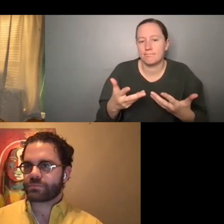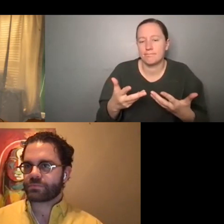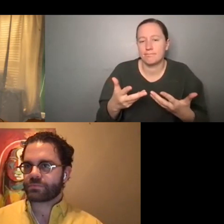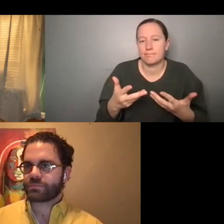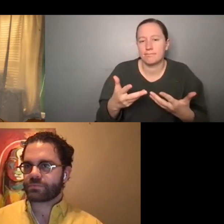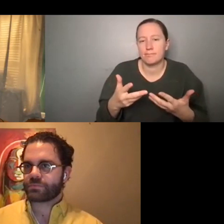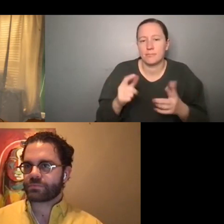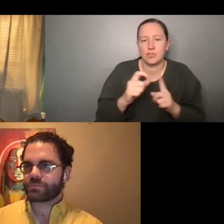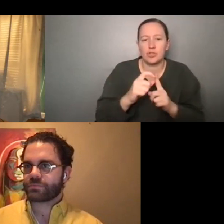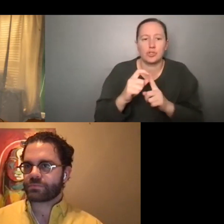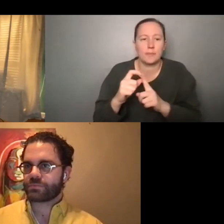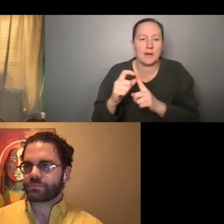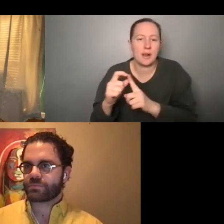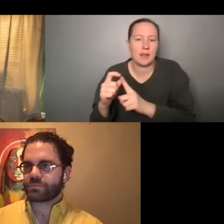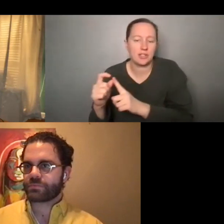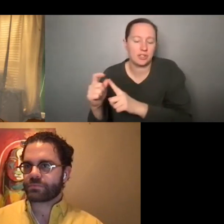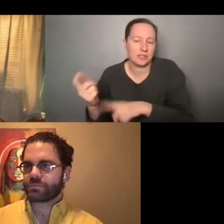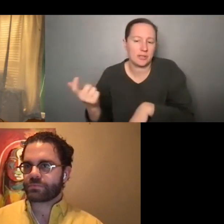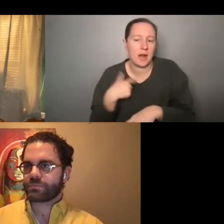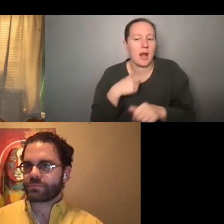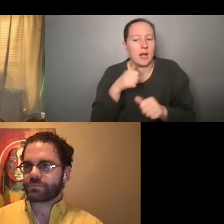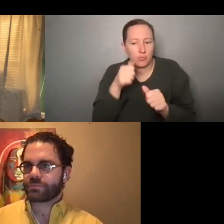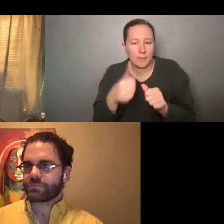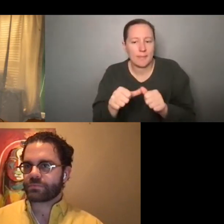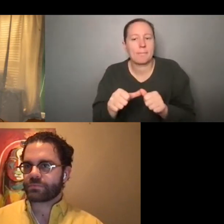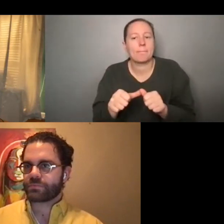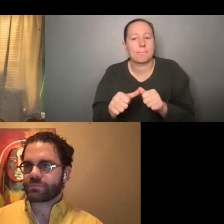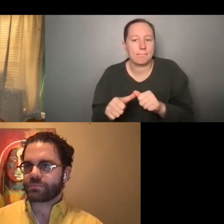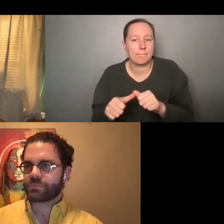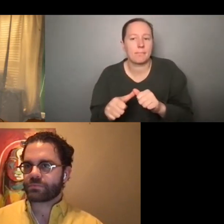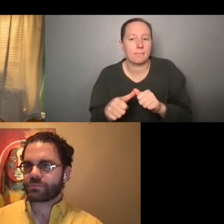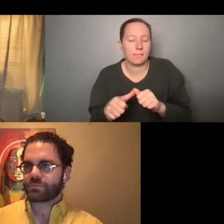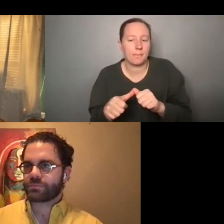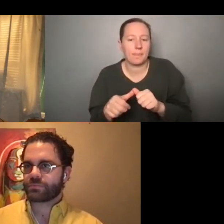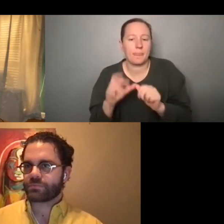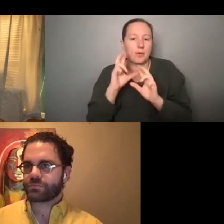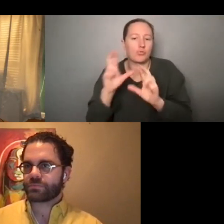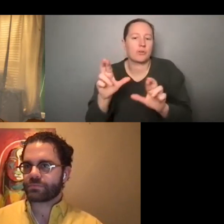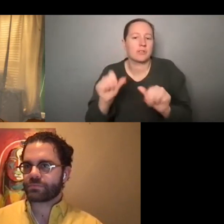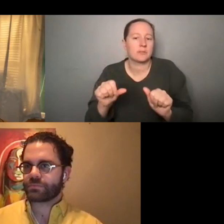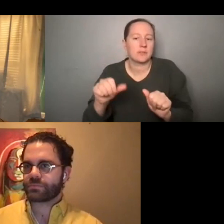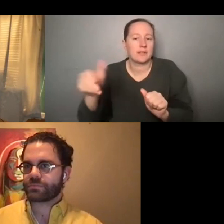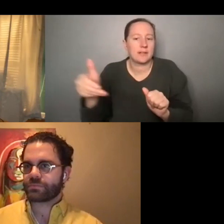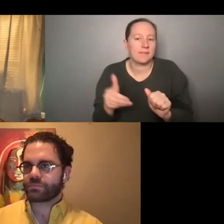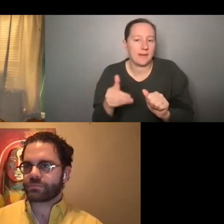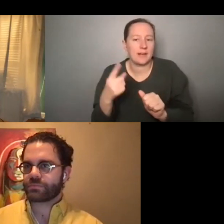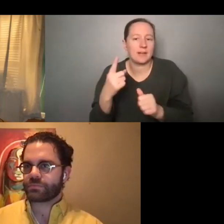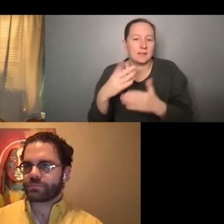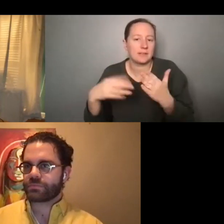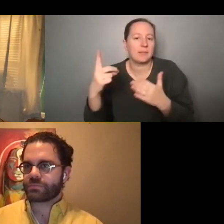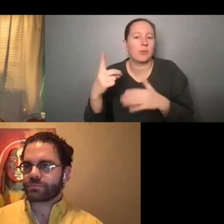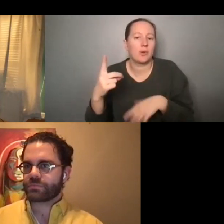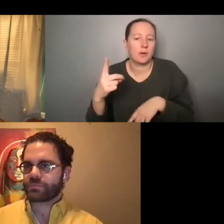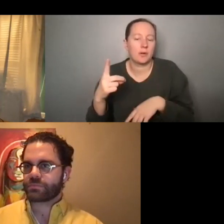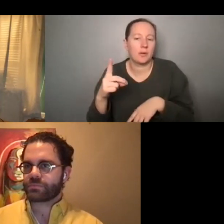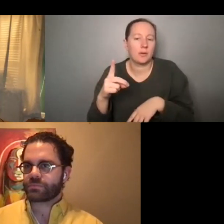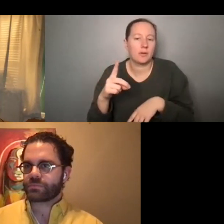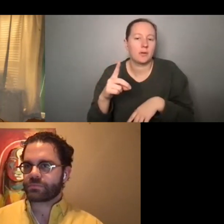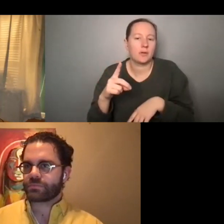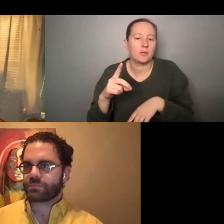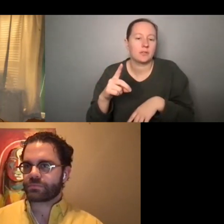sort of terms. And so I remember, I remember, uh, respectability invited a guest, uh, DNA